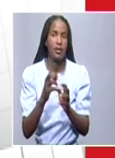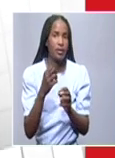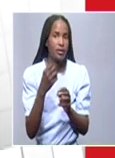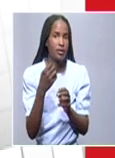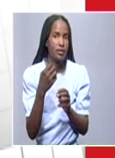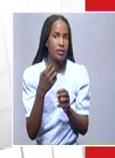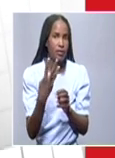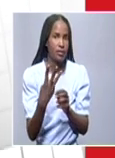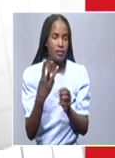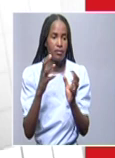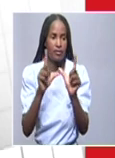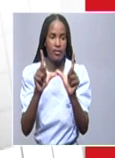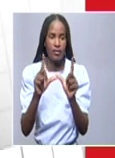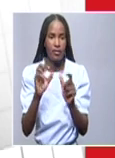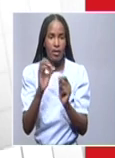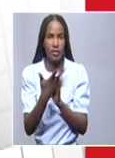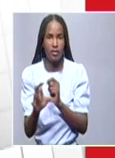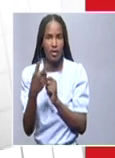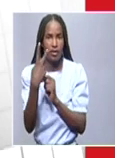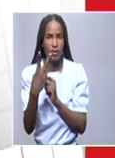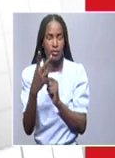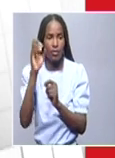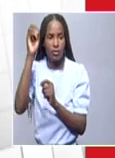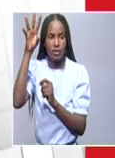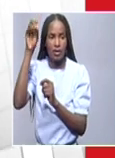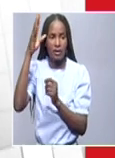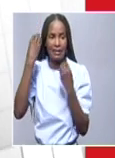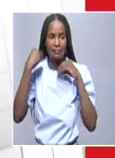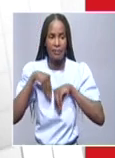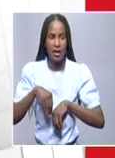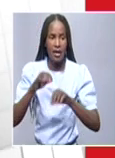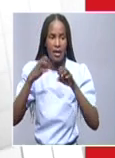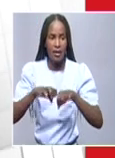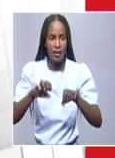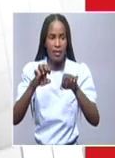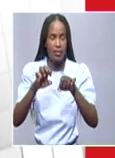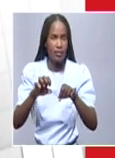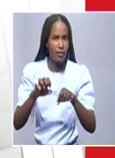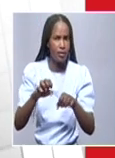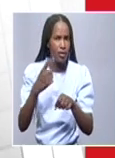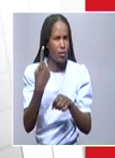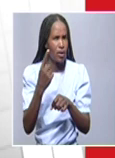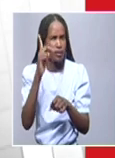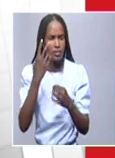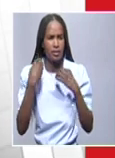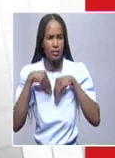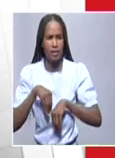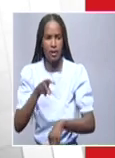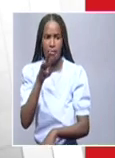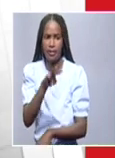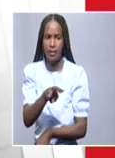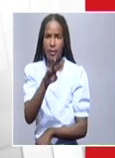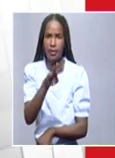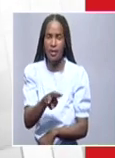at Venduk. Oshana region, 2 cases at Oshakati. Irongo region, 1 case at Valfice Bay.